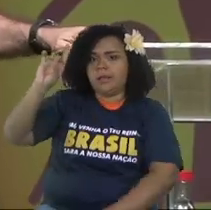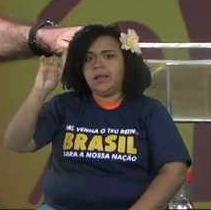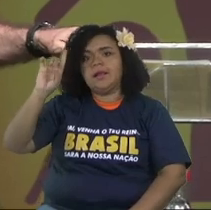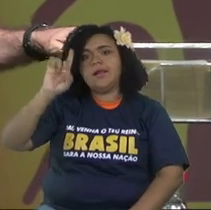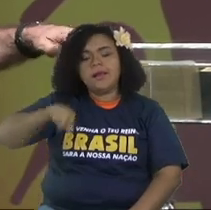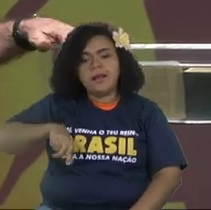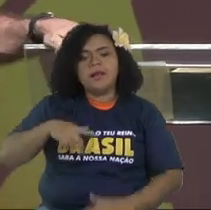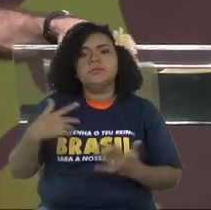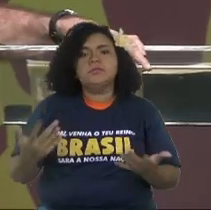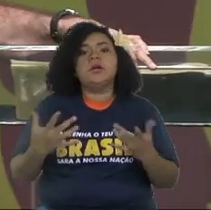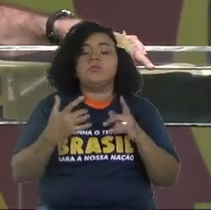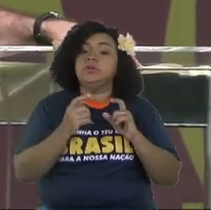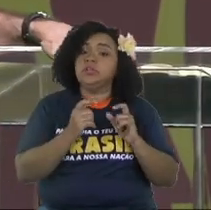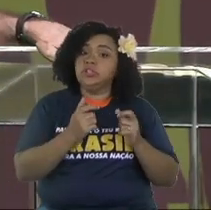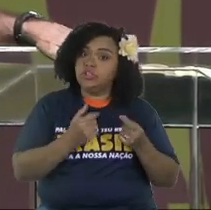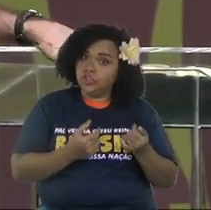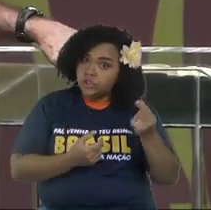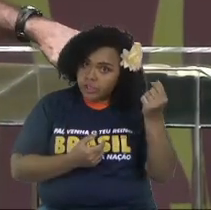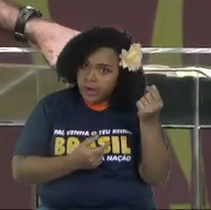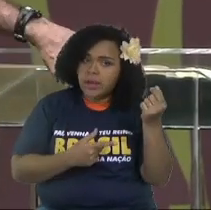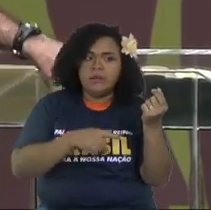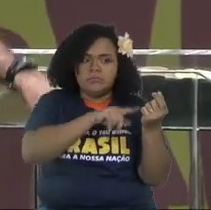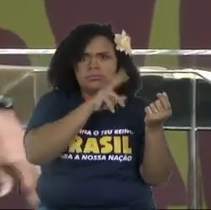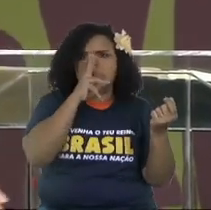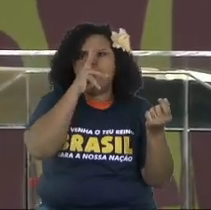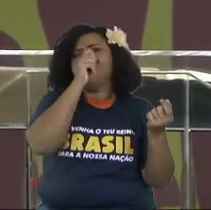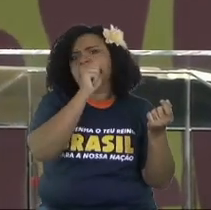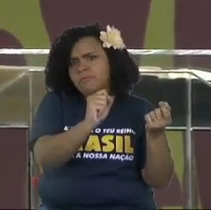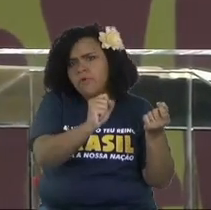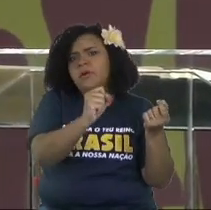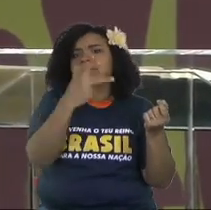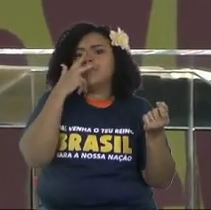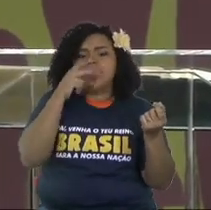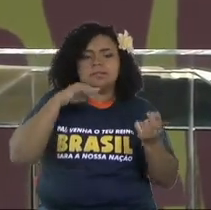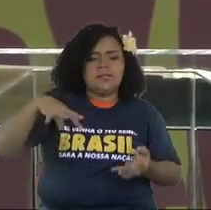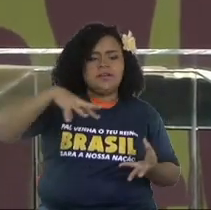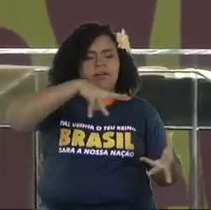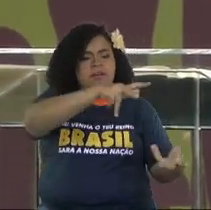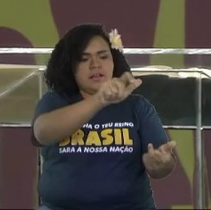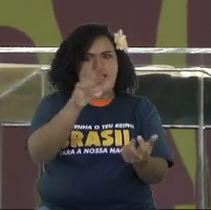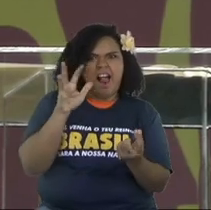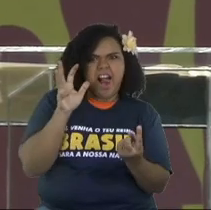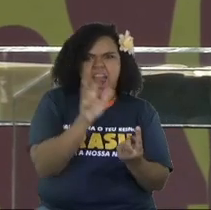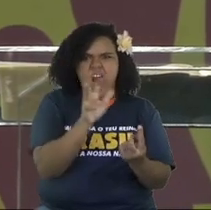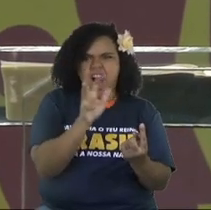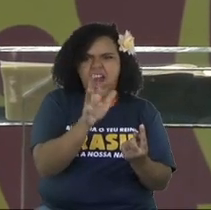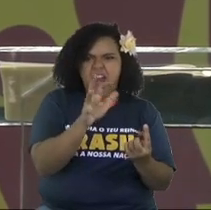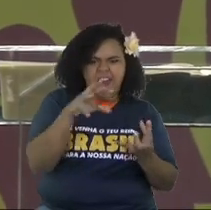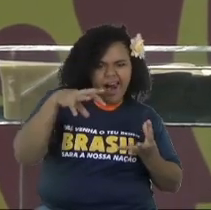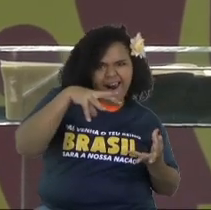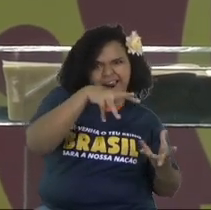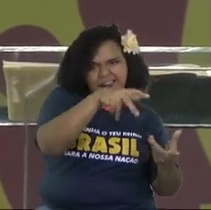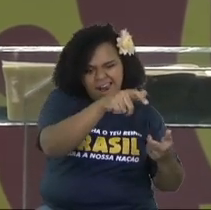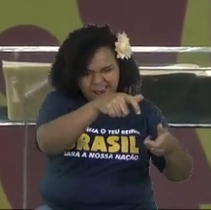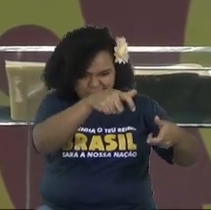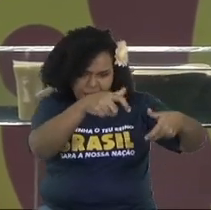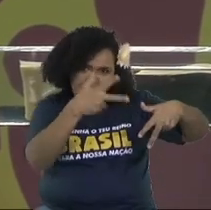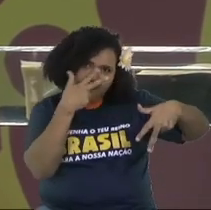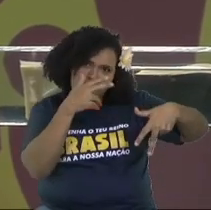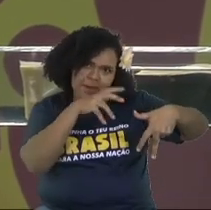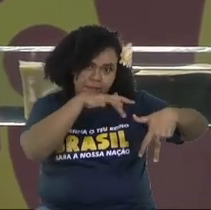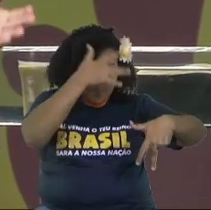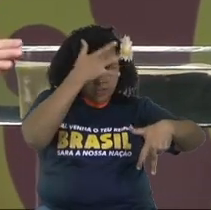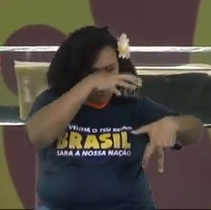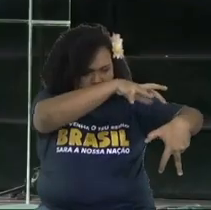heaven. And that's why He speaks a lot about money in the church, because these are the two most powerful things in the world.